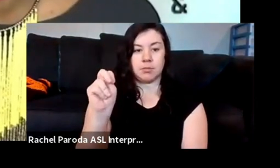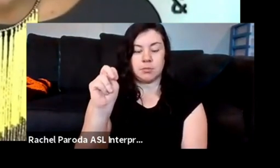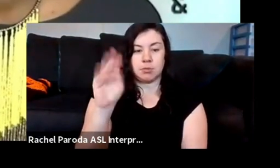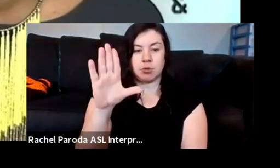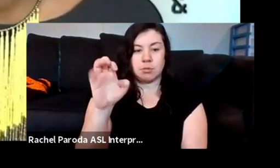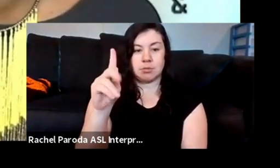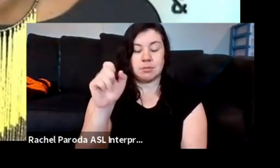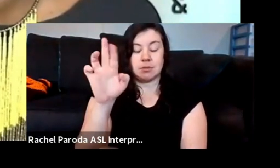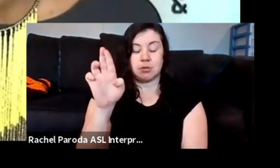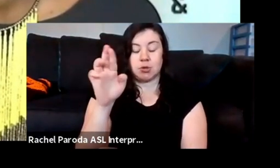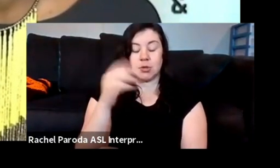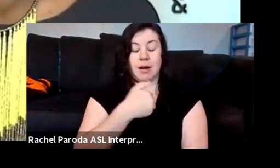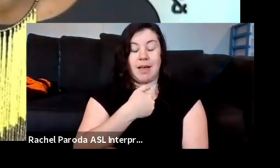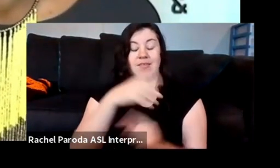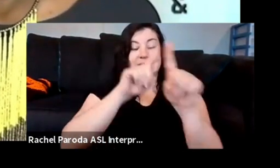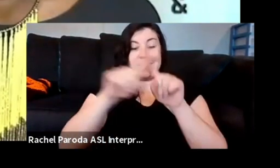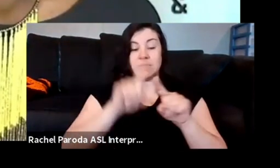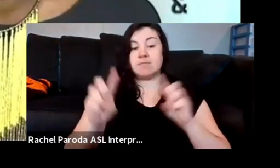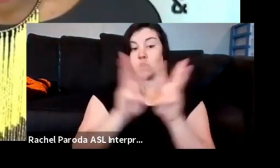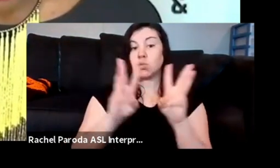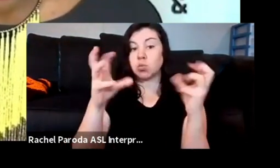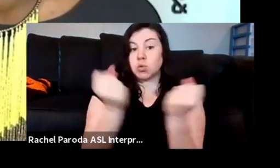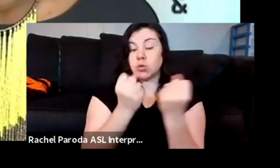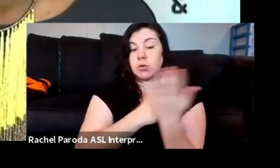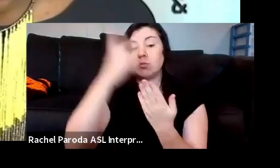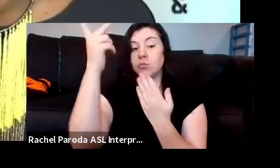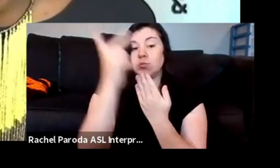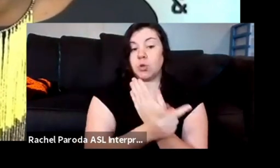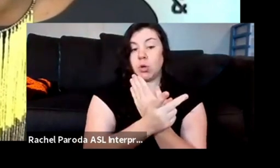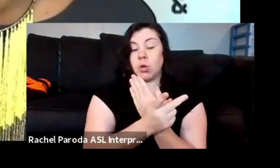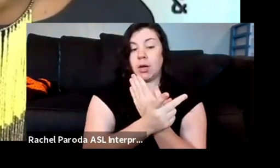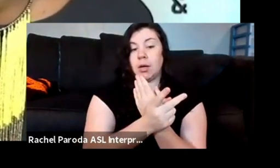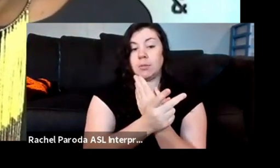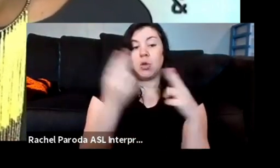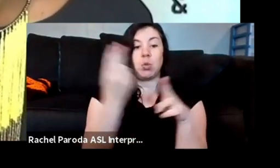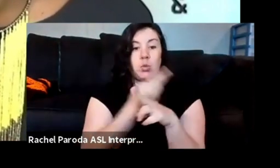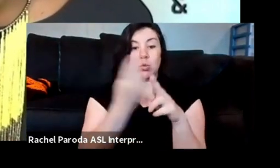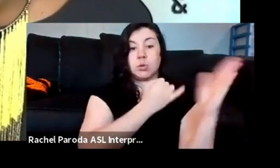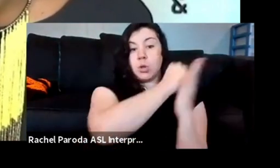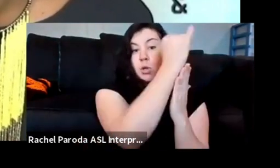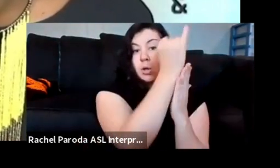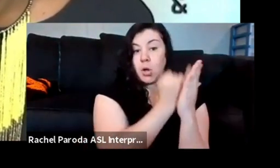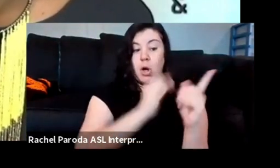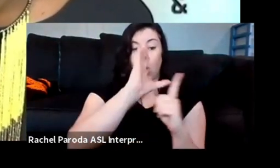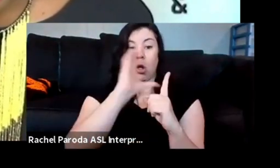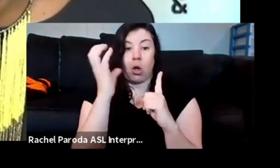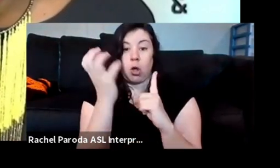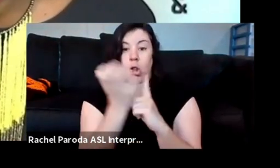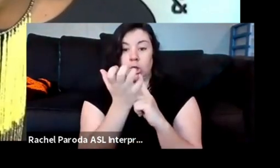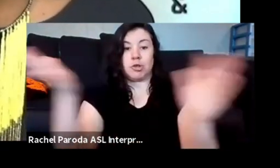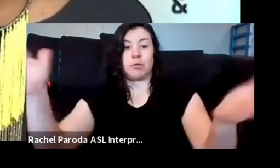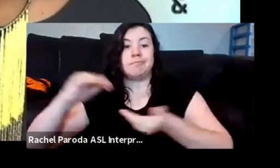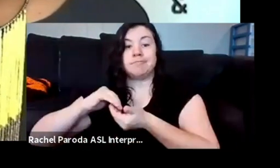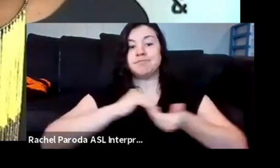workshops, and programming that spotlights art and culture that envision and strategize paths toward the freedom of all Black